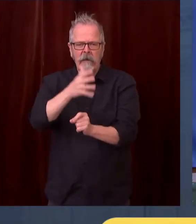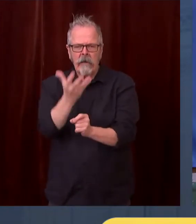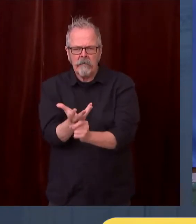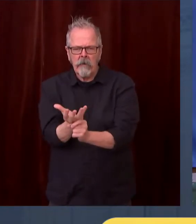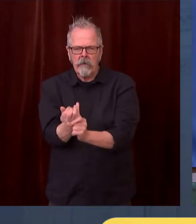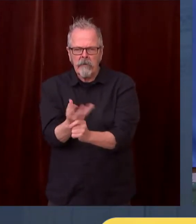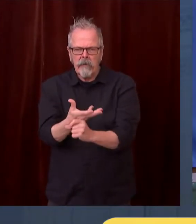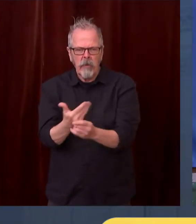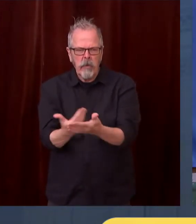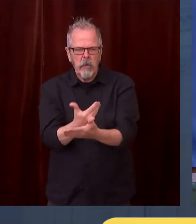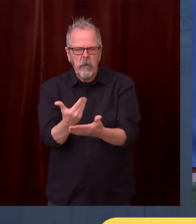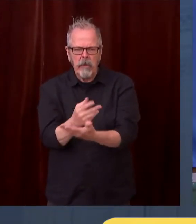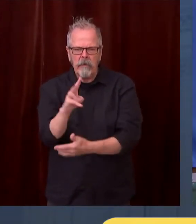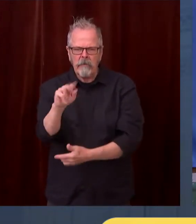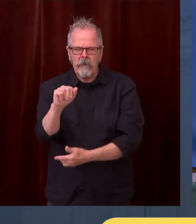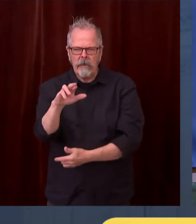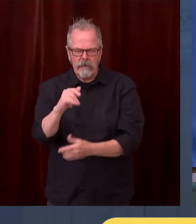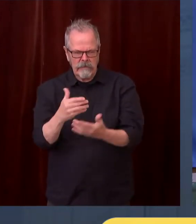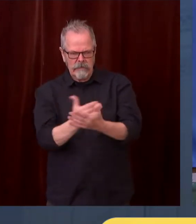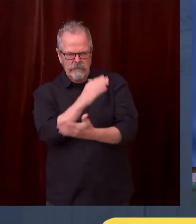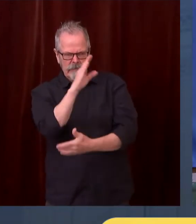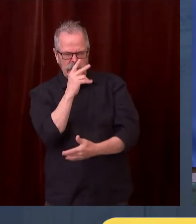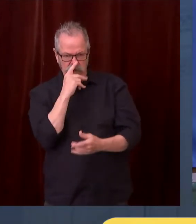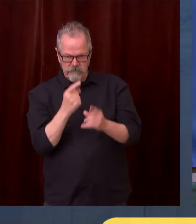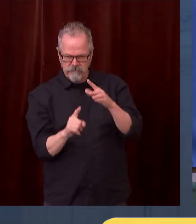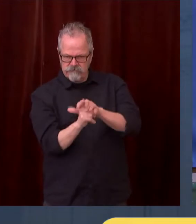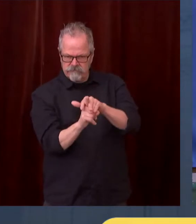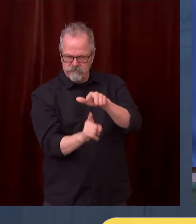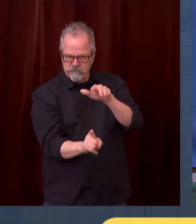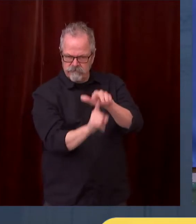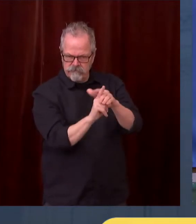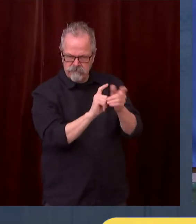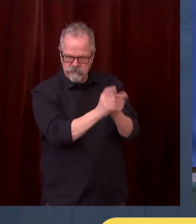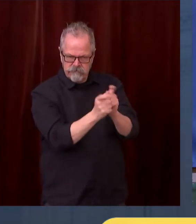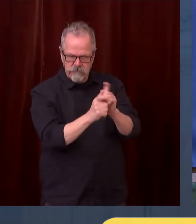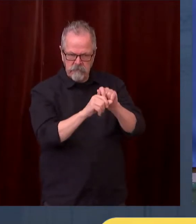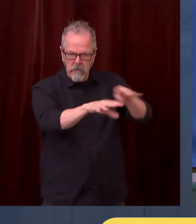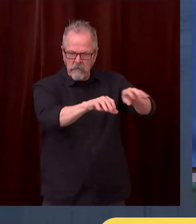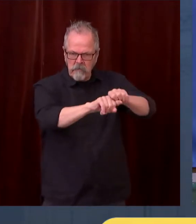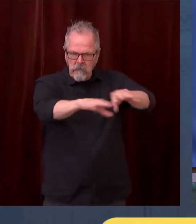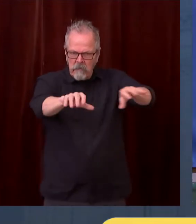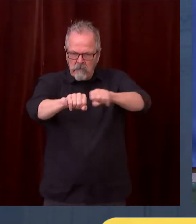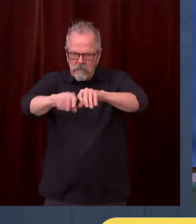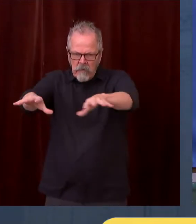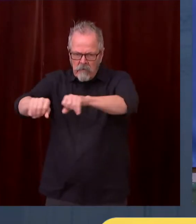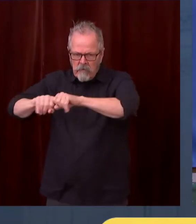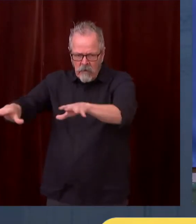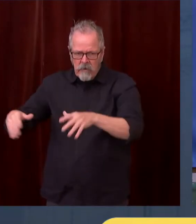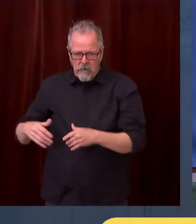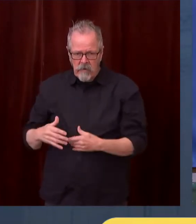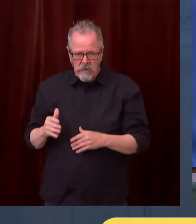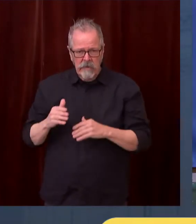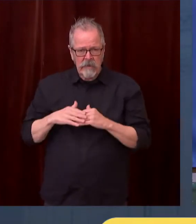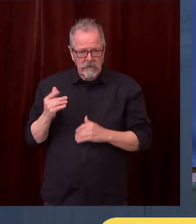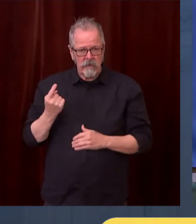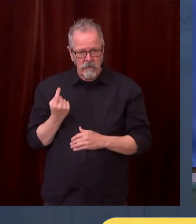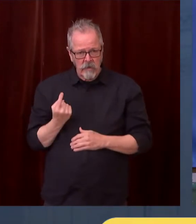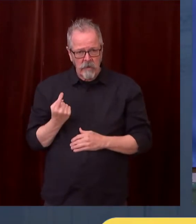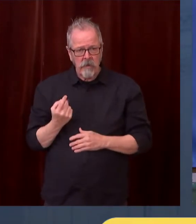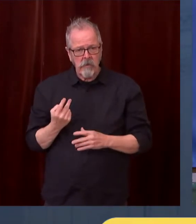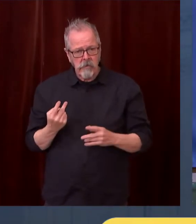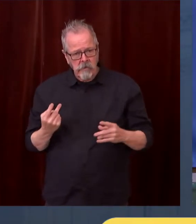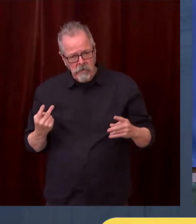variants, there's evidence believed, is more transmissible and potentially more fatal. Second, we're concerned that we all have